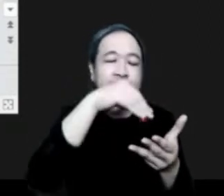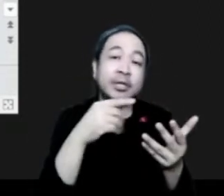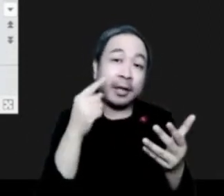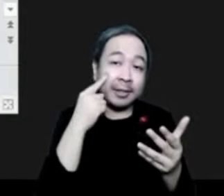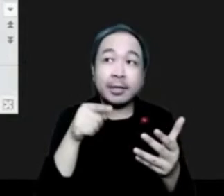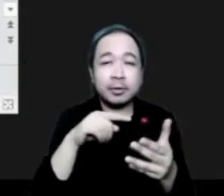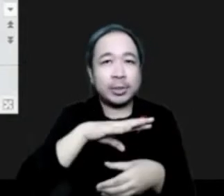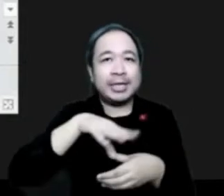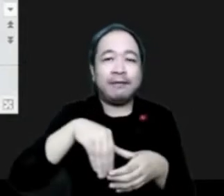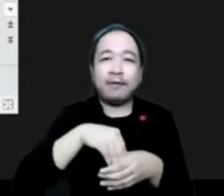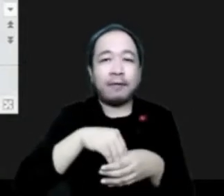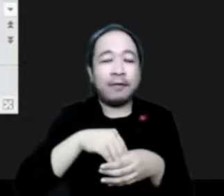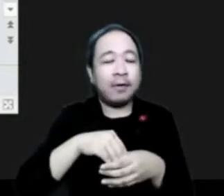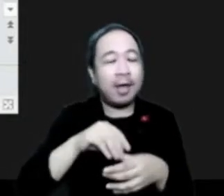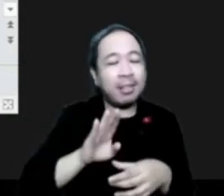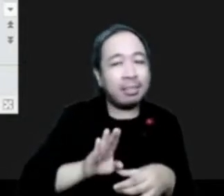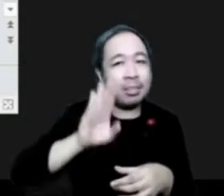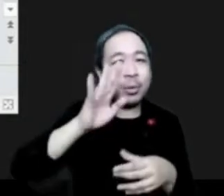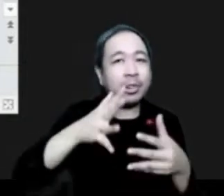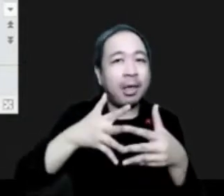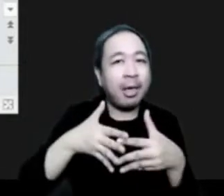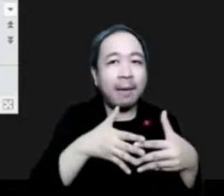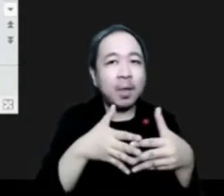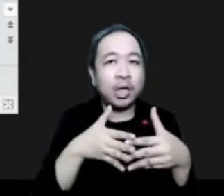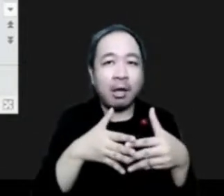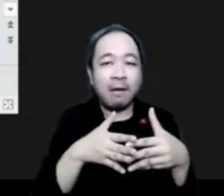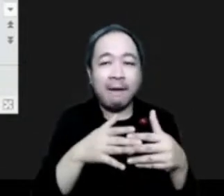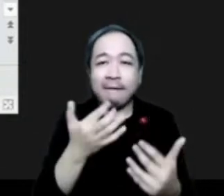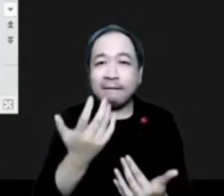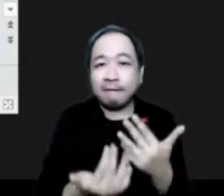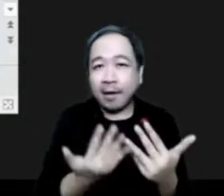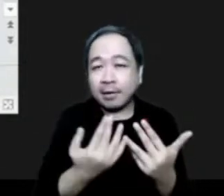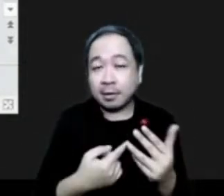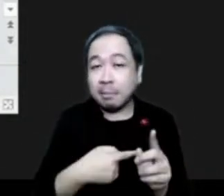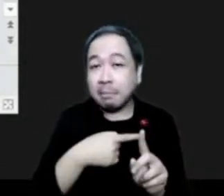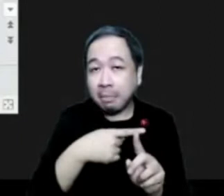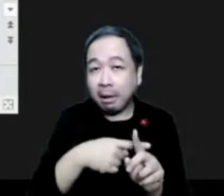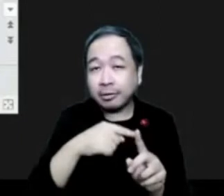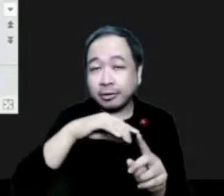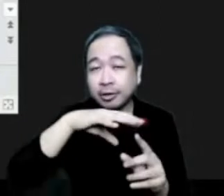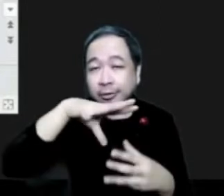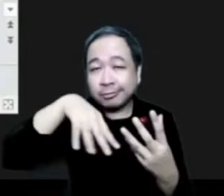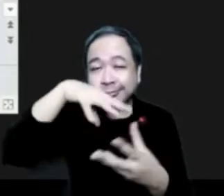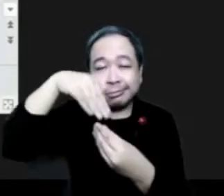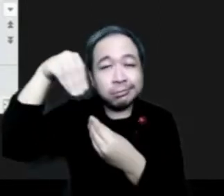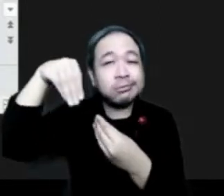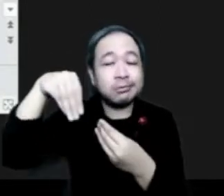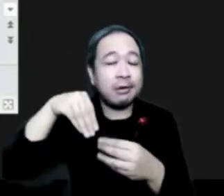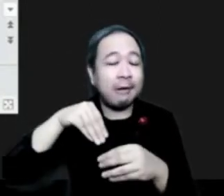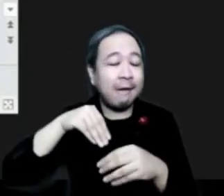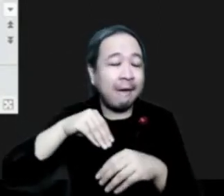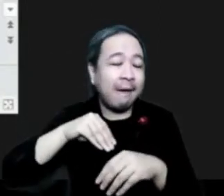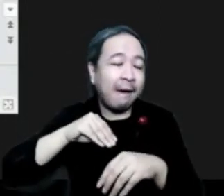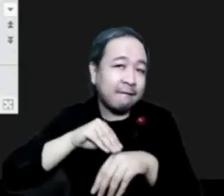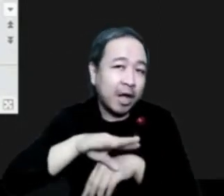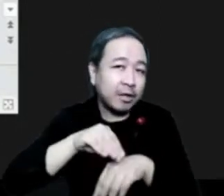WMO Vegetation Fire and Smoke Pollution Warning Advisory and Assessment System, currently hosted by